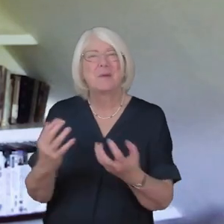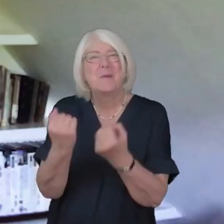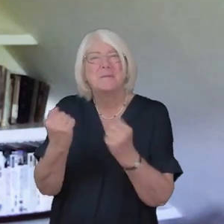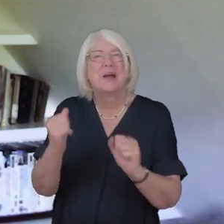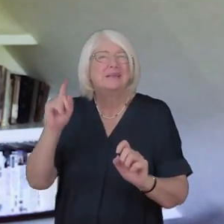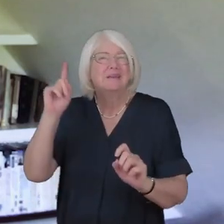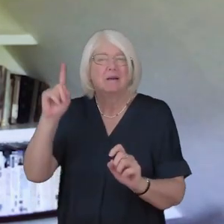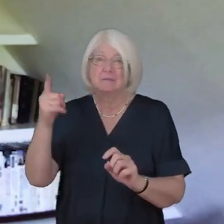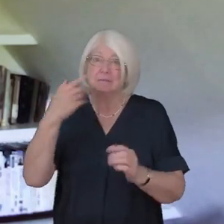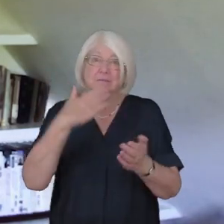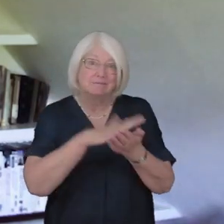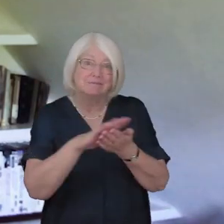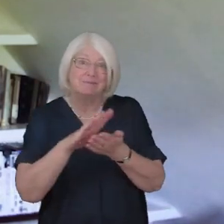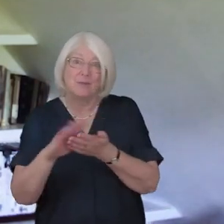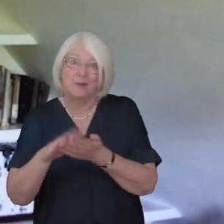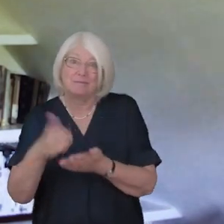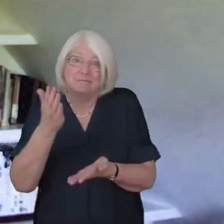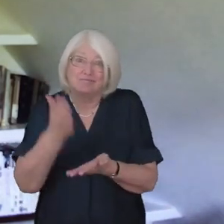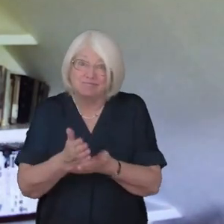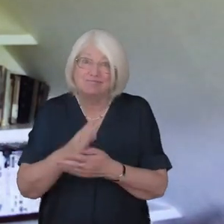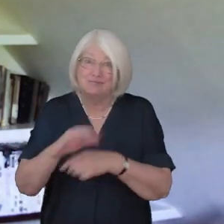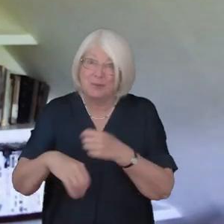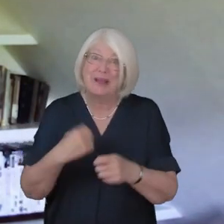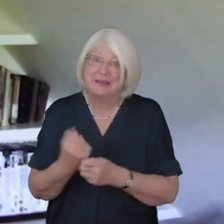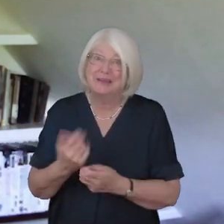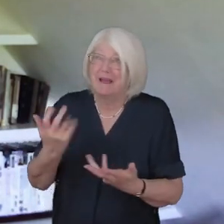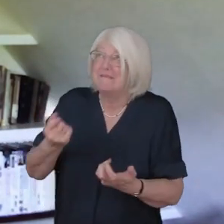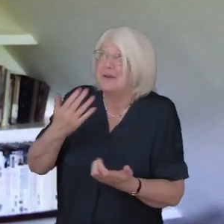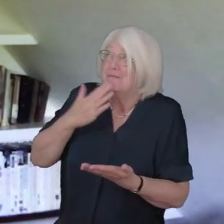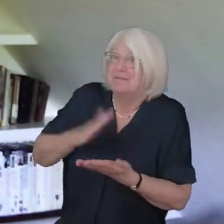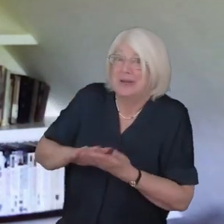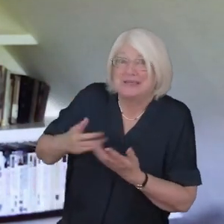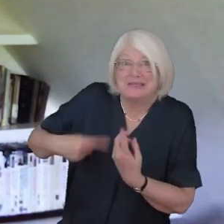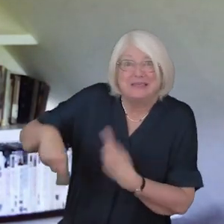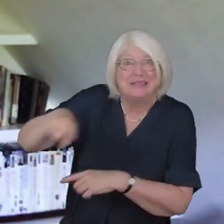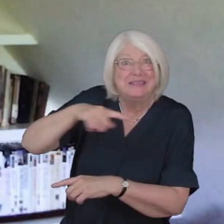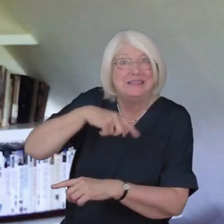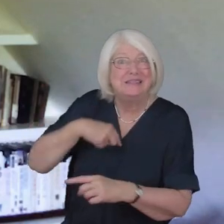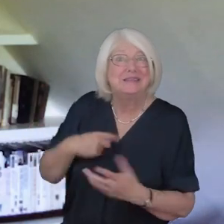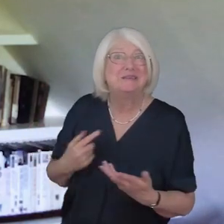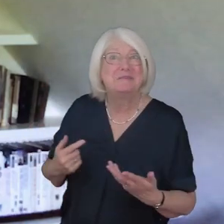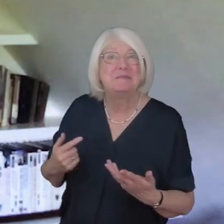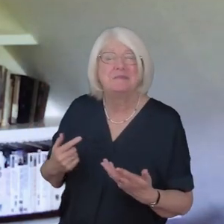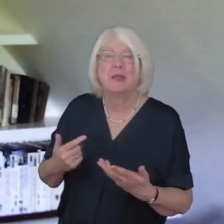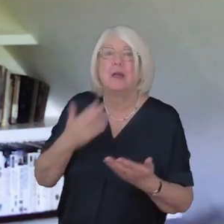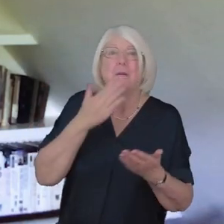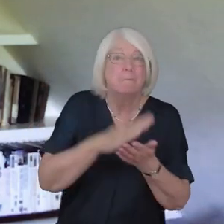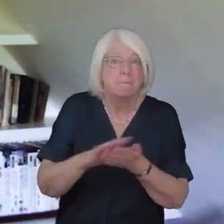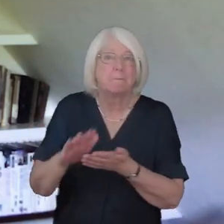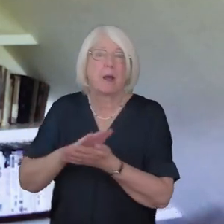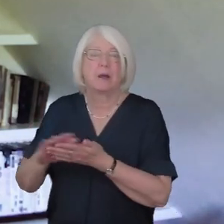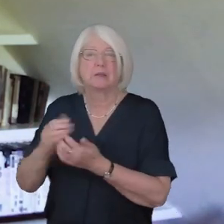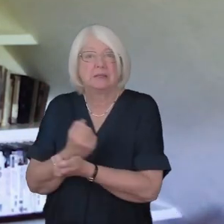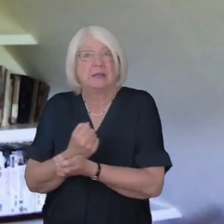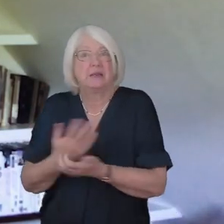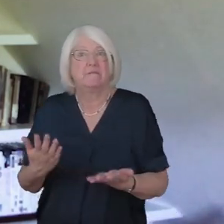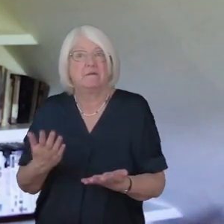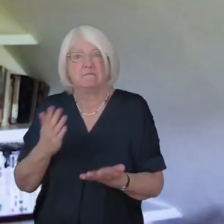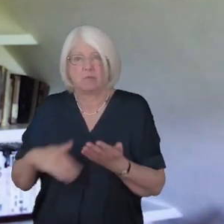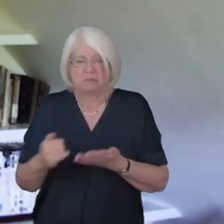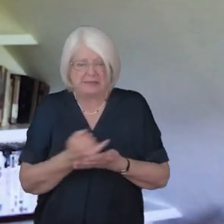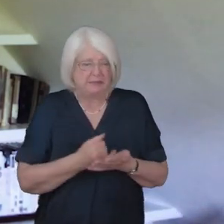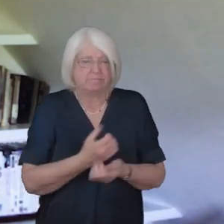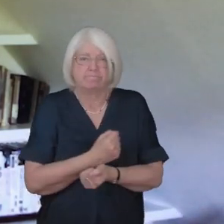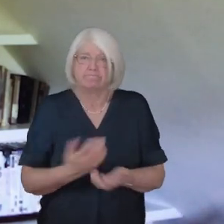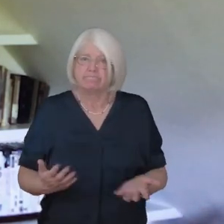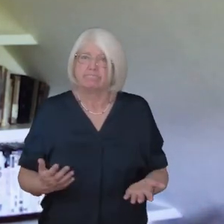almighty God who forgives all who truly repent have mercy upon us pardon and deliver us from